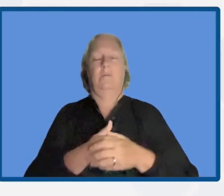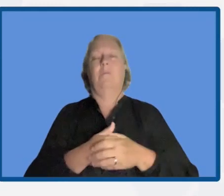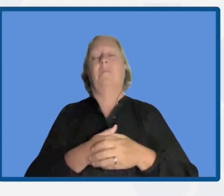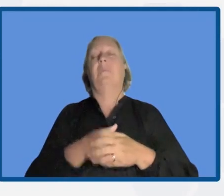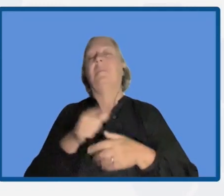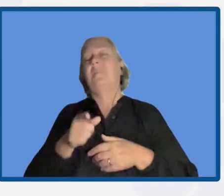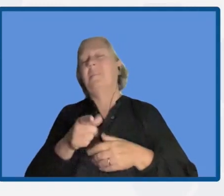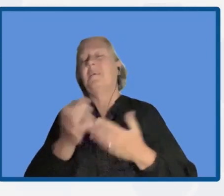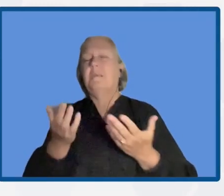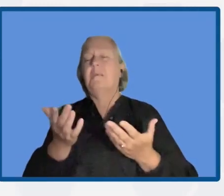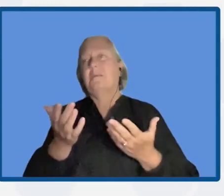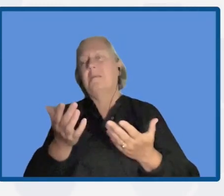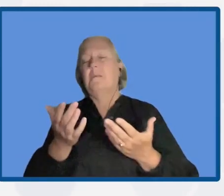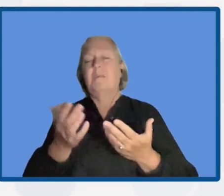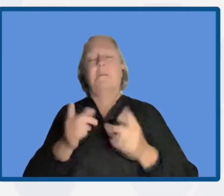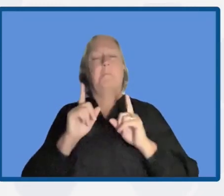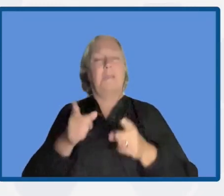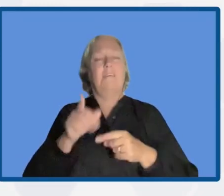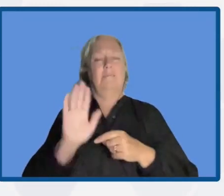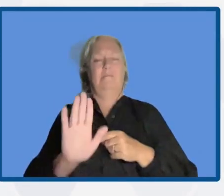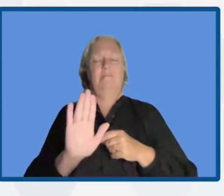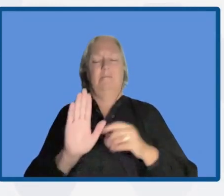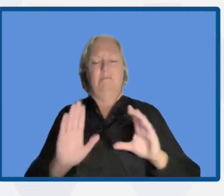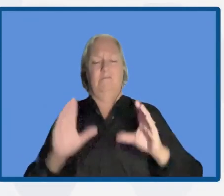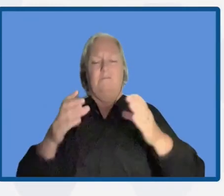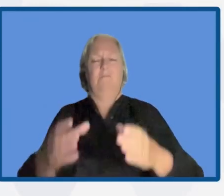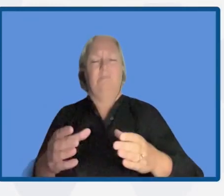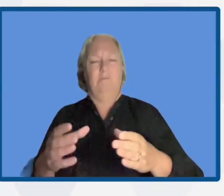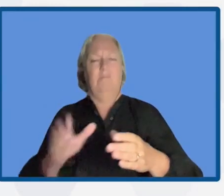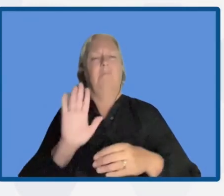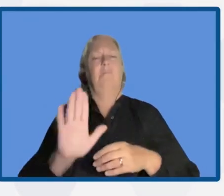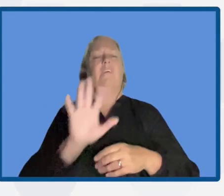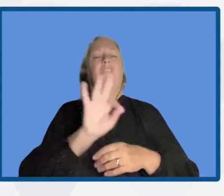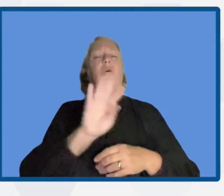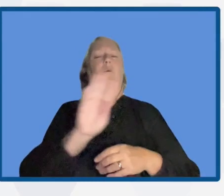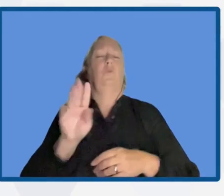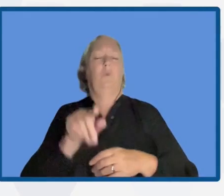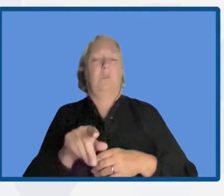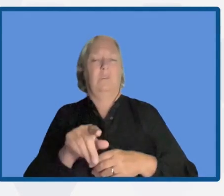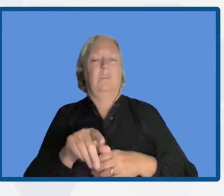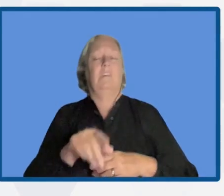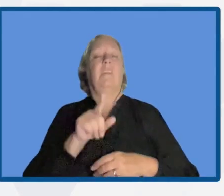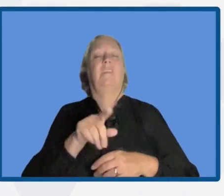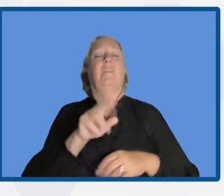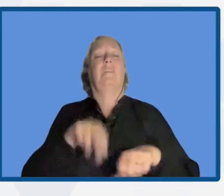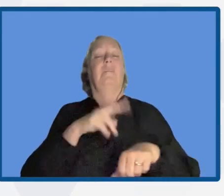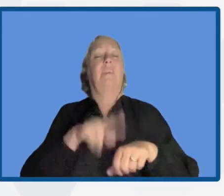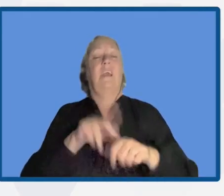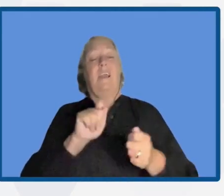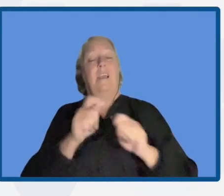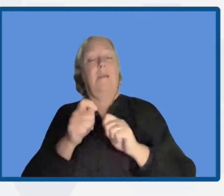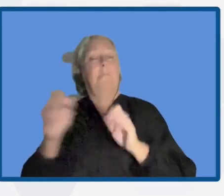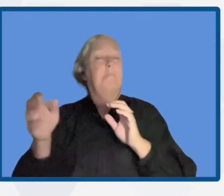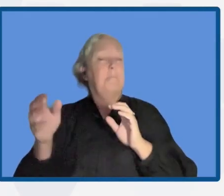an inter-institutional and interdisciplinary framework. The national adaptation plans, well, I'm going to focus